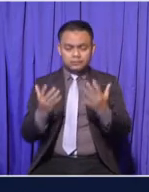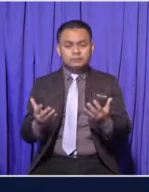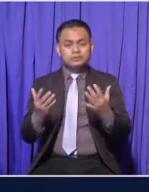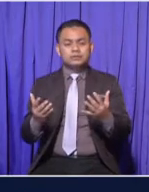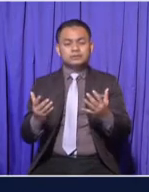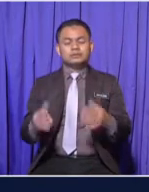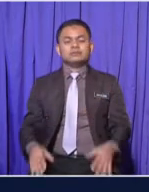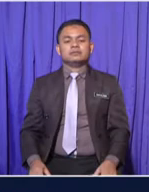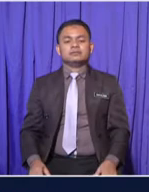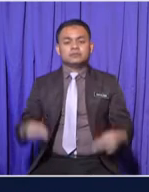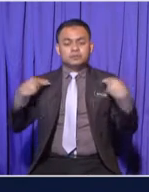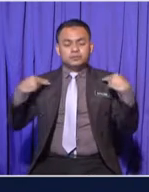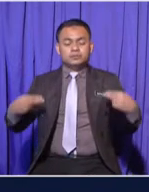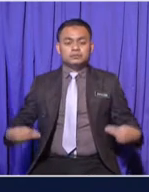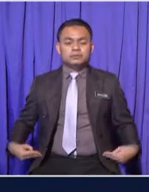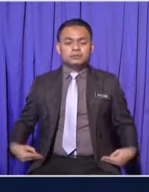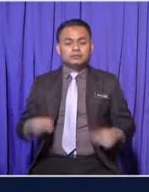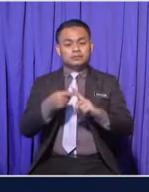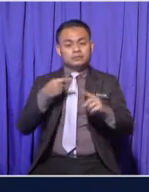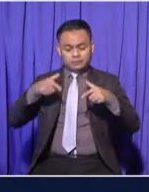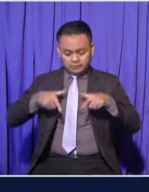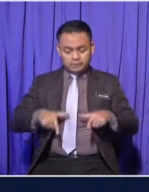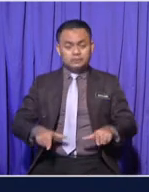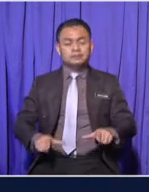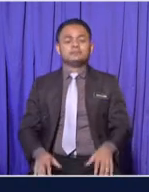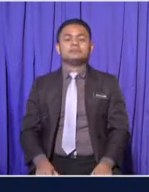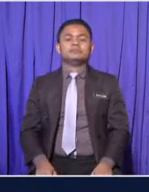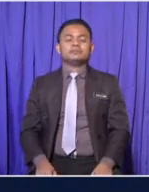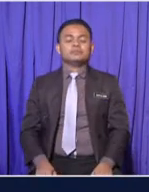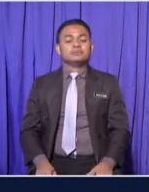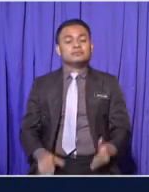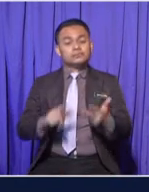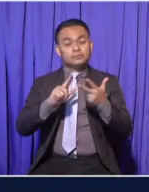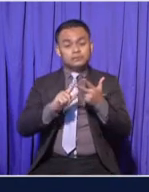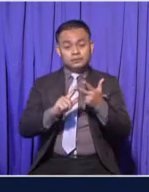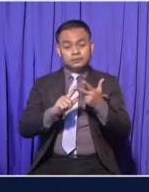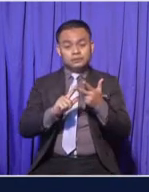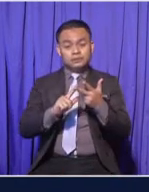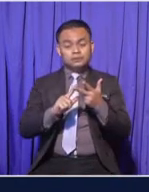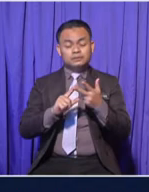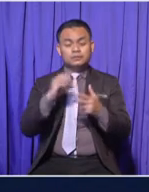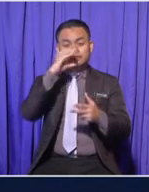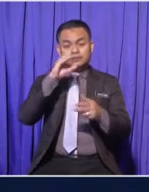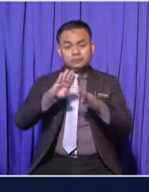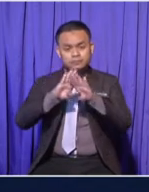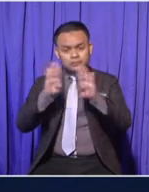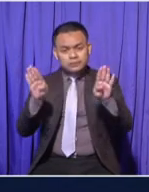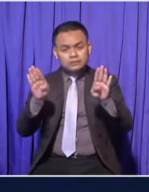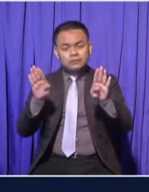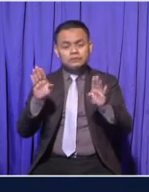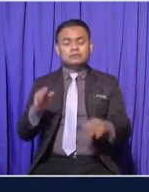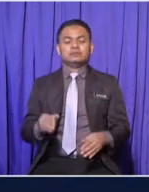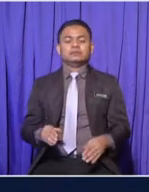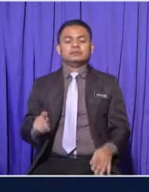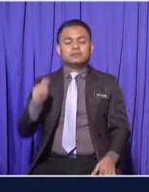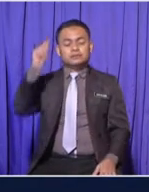individual since birth Number 3 Find the differences between height, weight